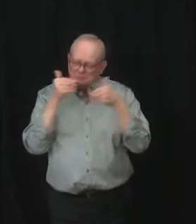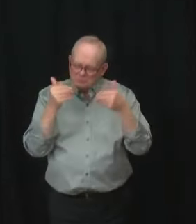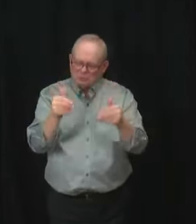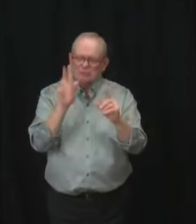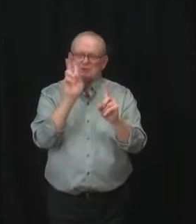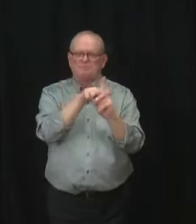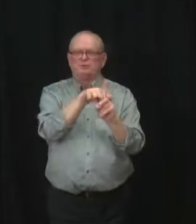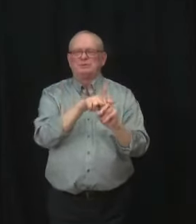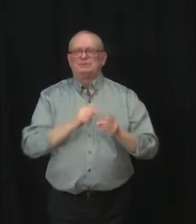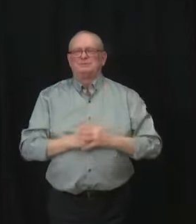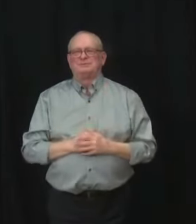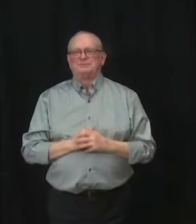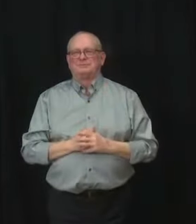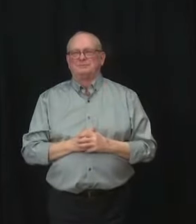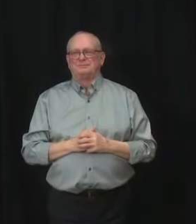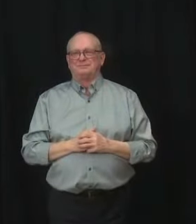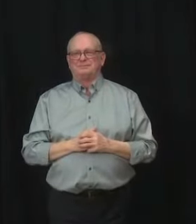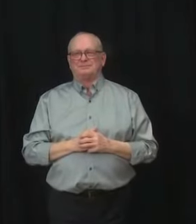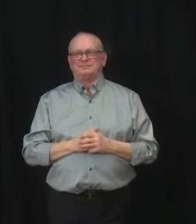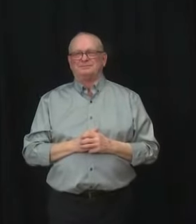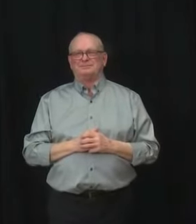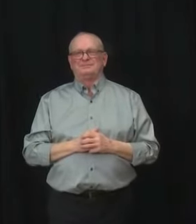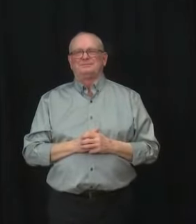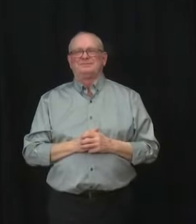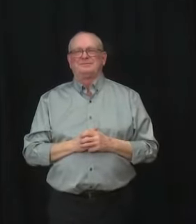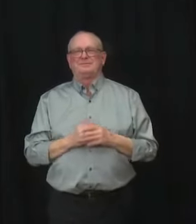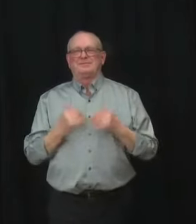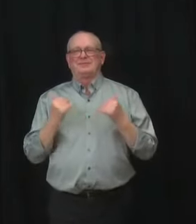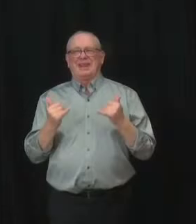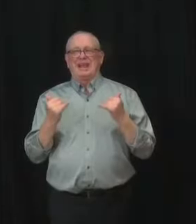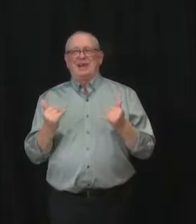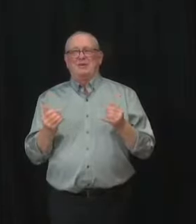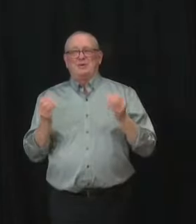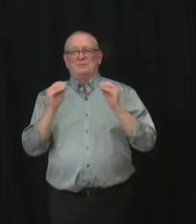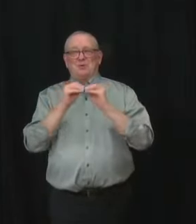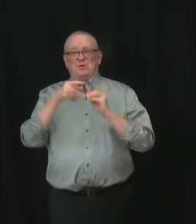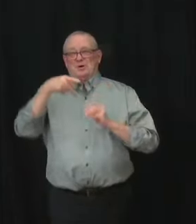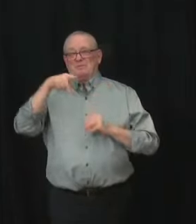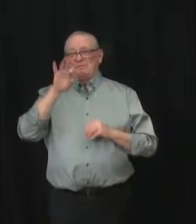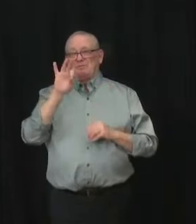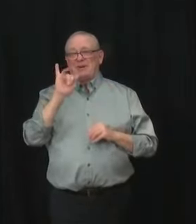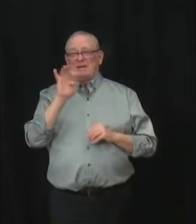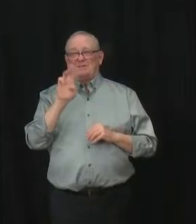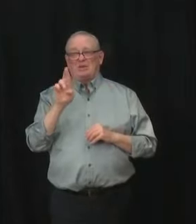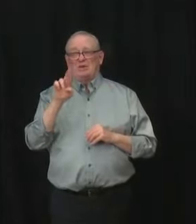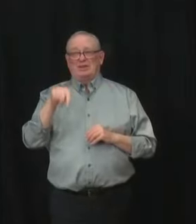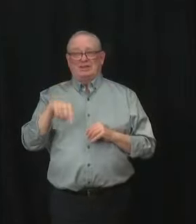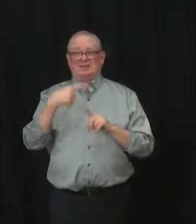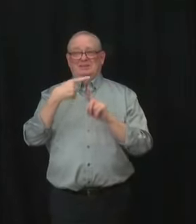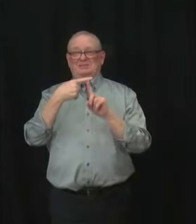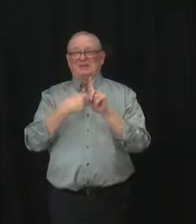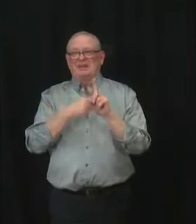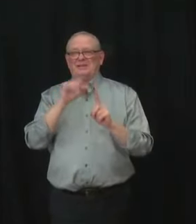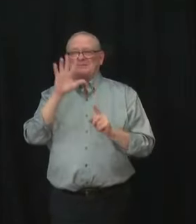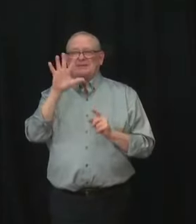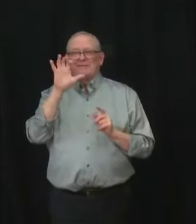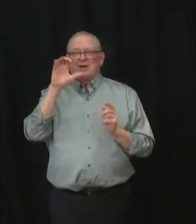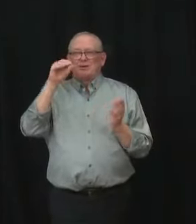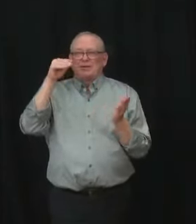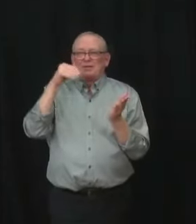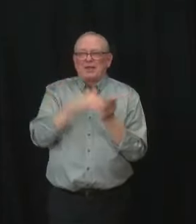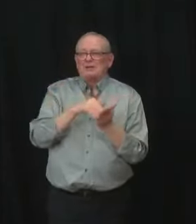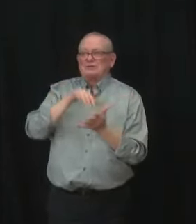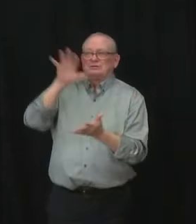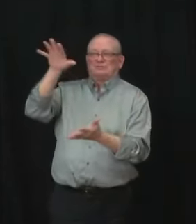Alberta has received an additional supply of Pfizer, approximately 500,000 doses this month. While we know that both